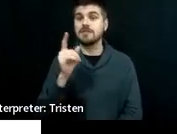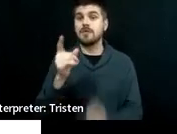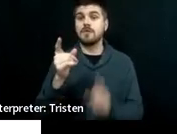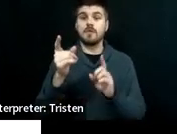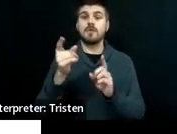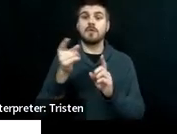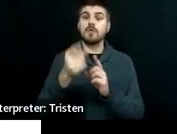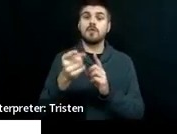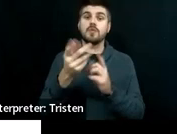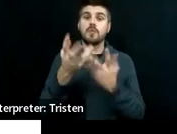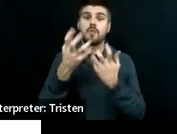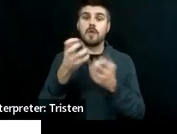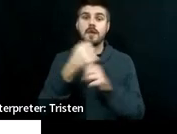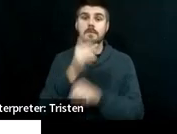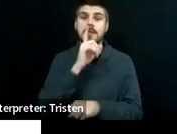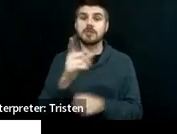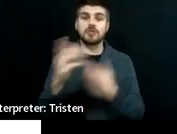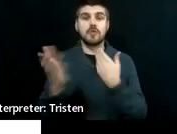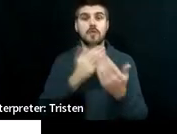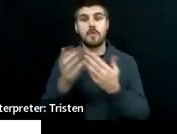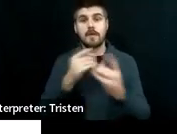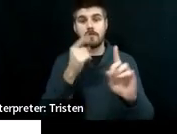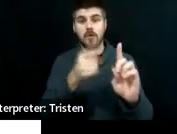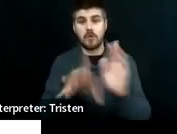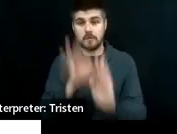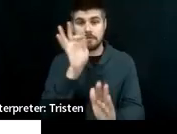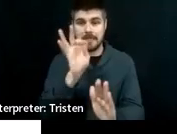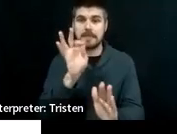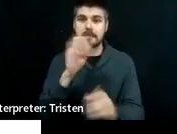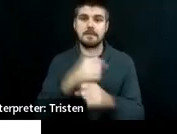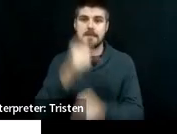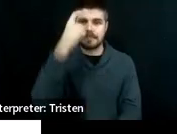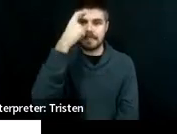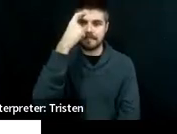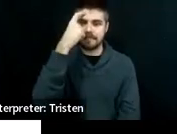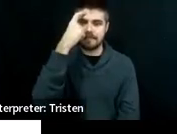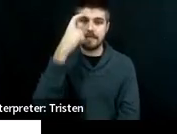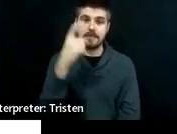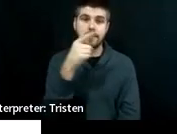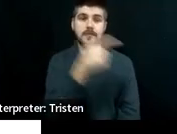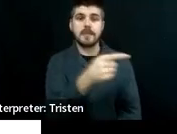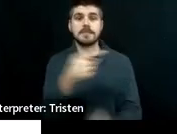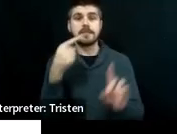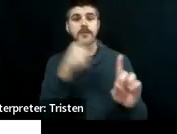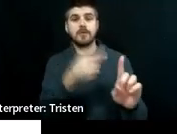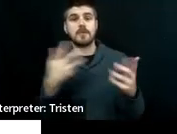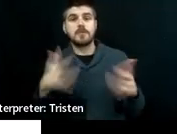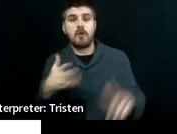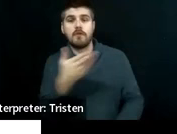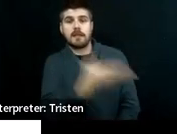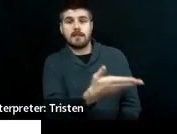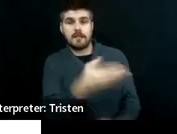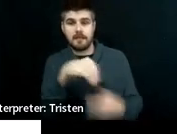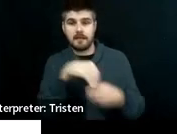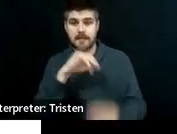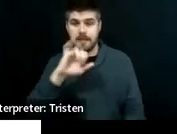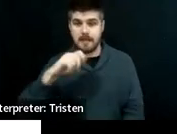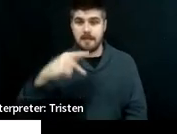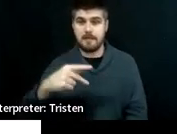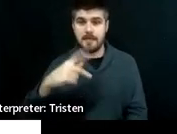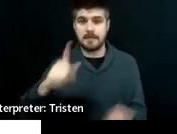whatever goals you pick make sense. So this was a goal that was already in Dan's IEP and you can see it's about having